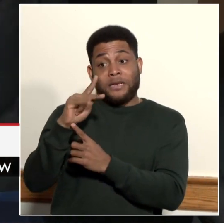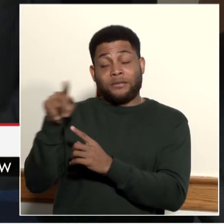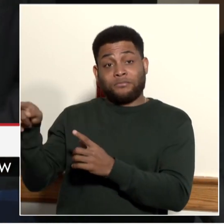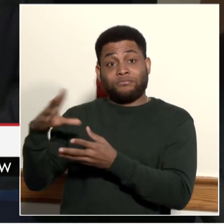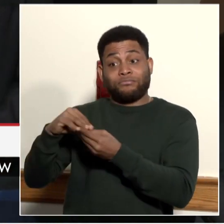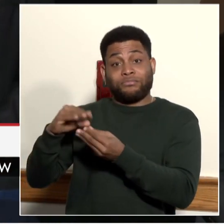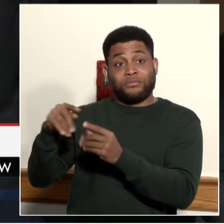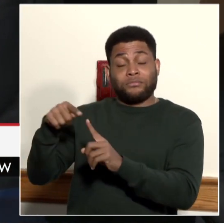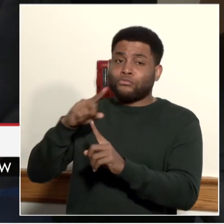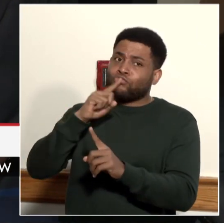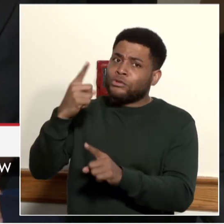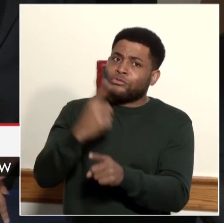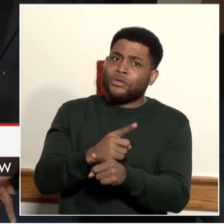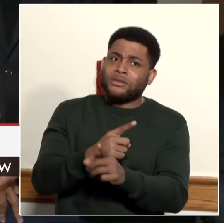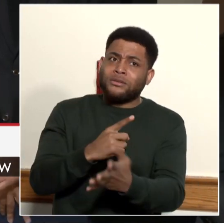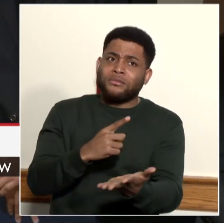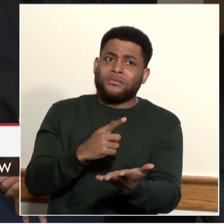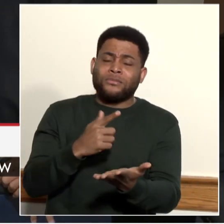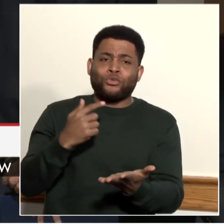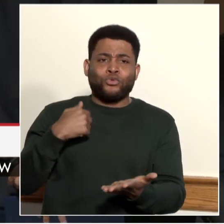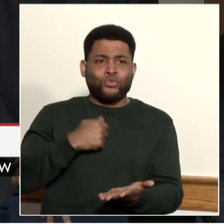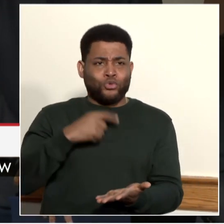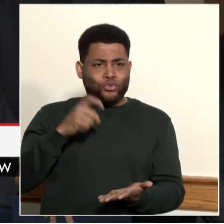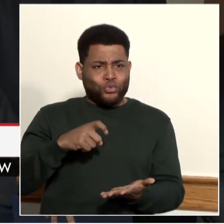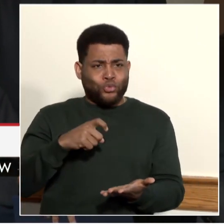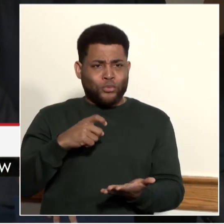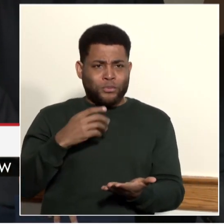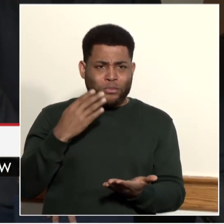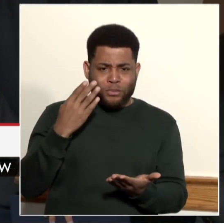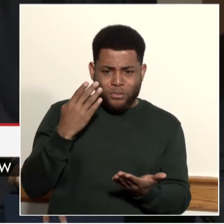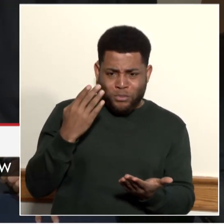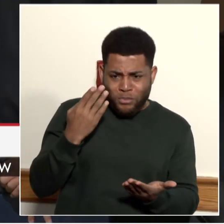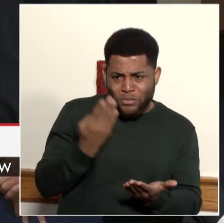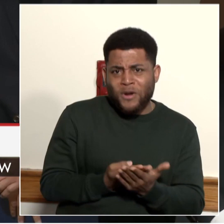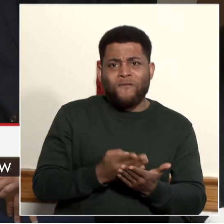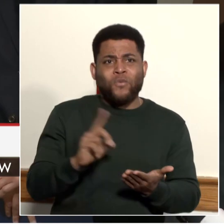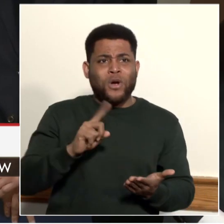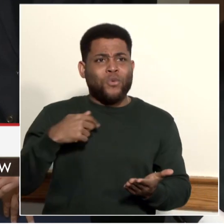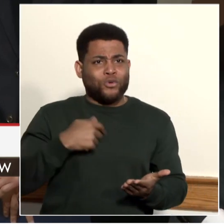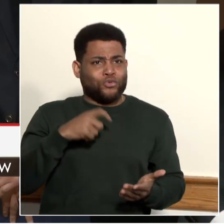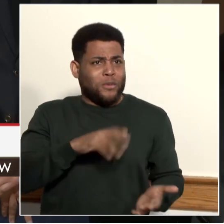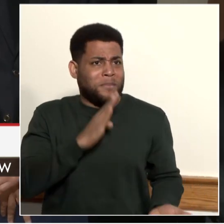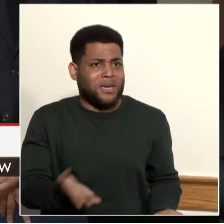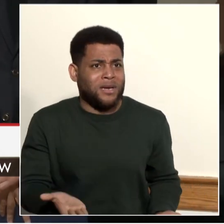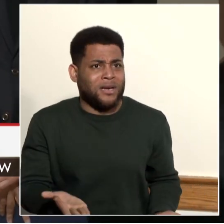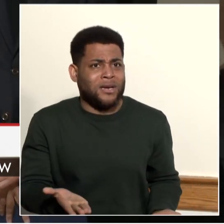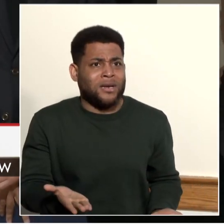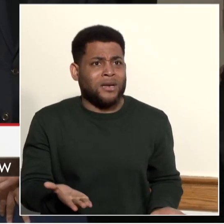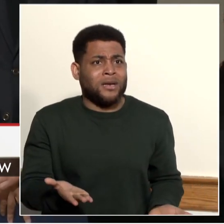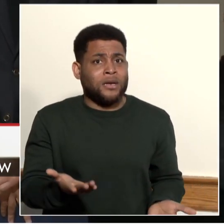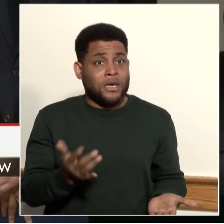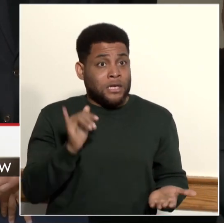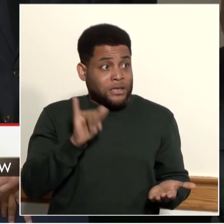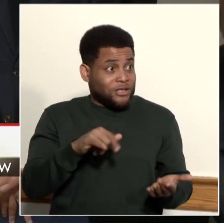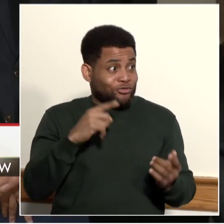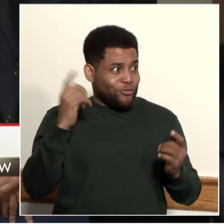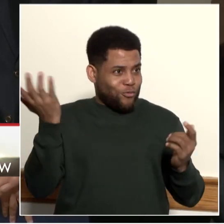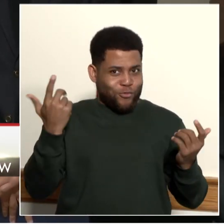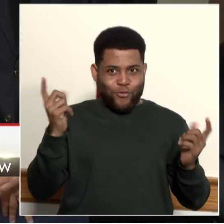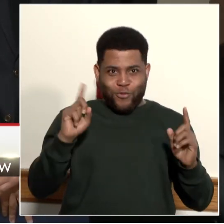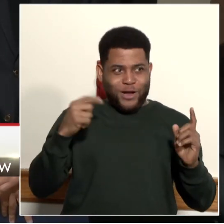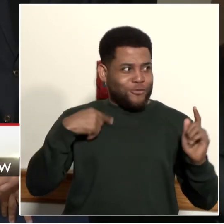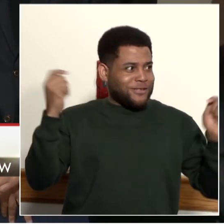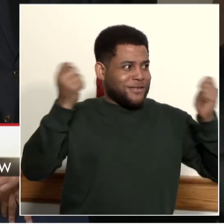to be. And that's what we're celebrating today. We're also celebrating what our